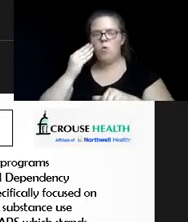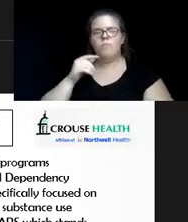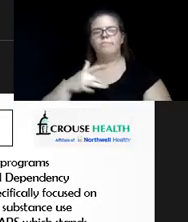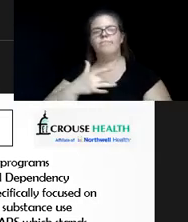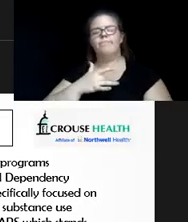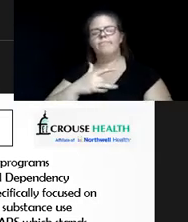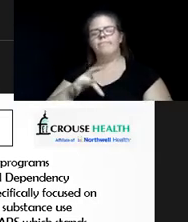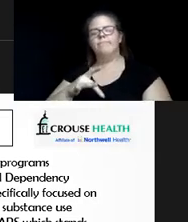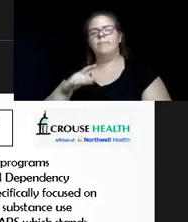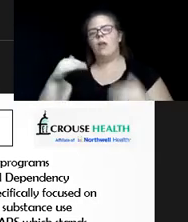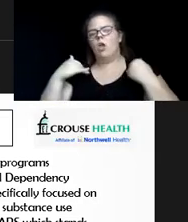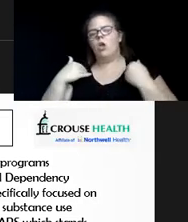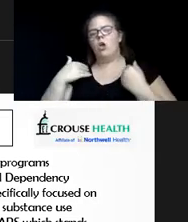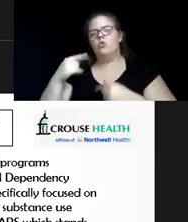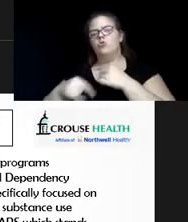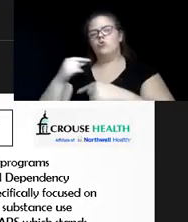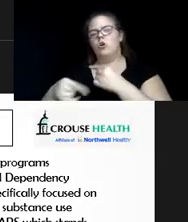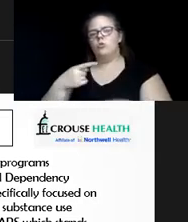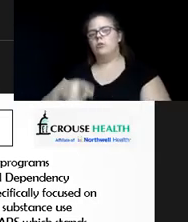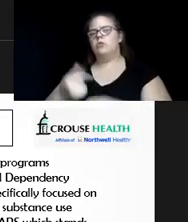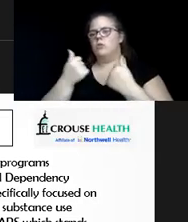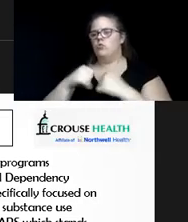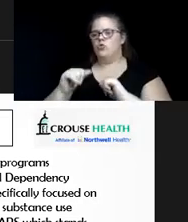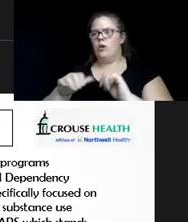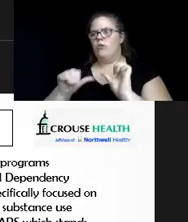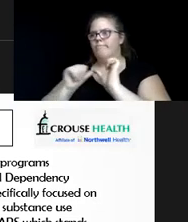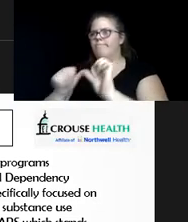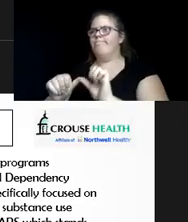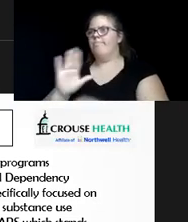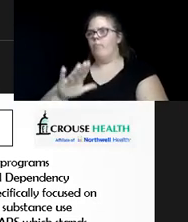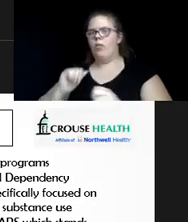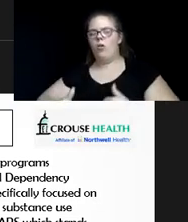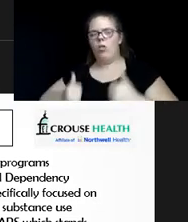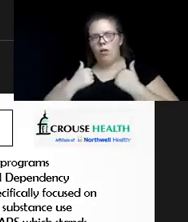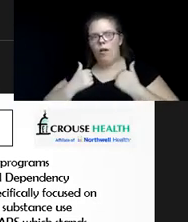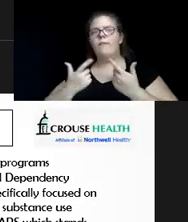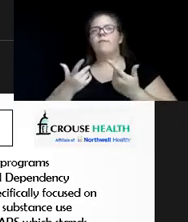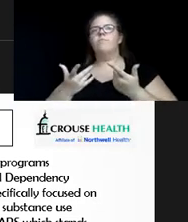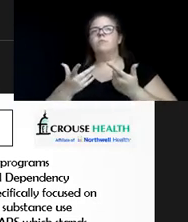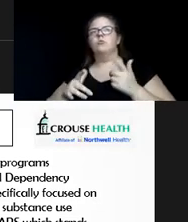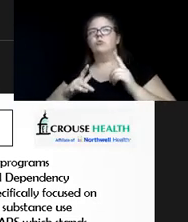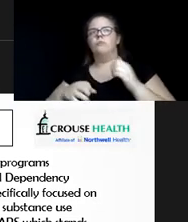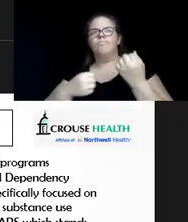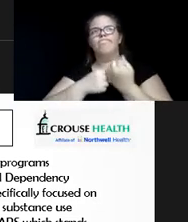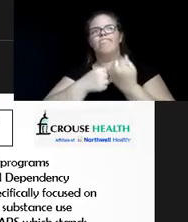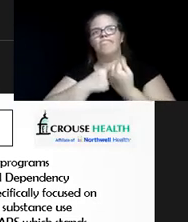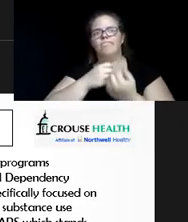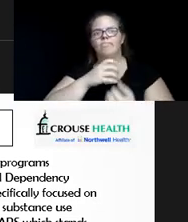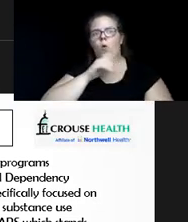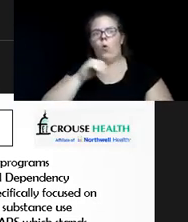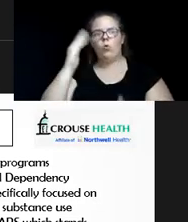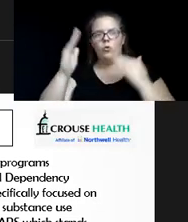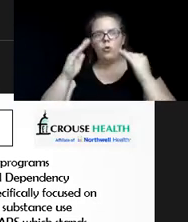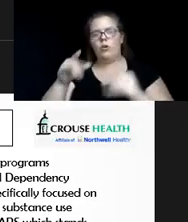generation who are constantly busy trying to live their lives to abandon the older adults and they're feeling very lonely